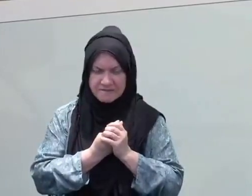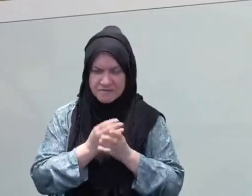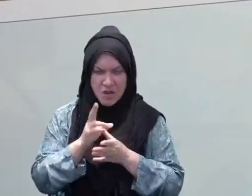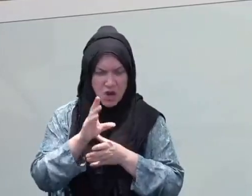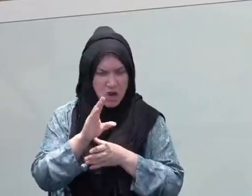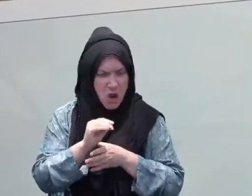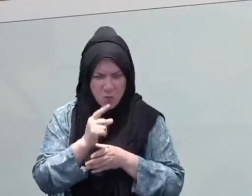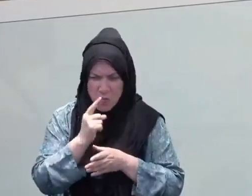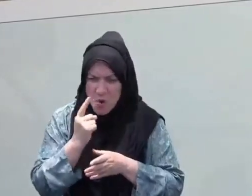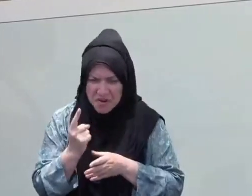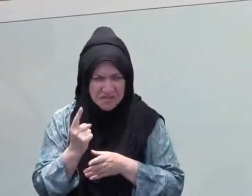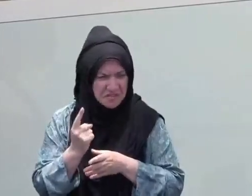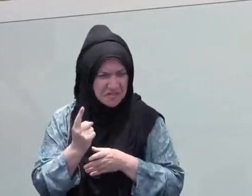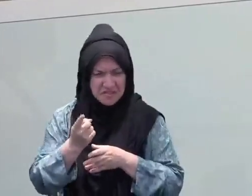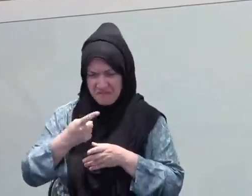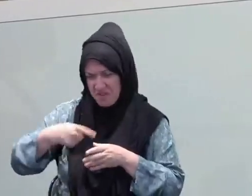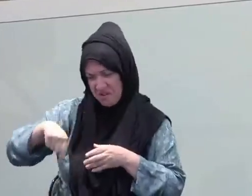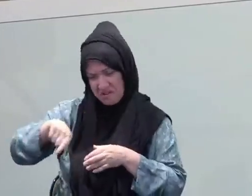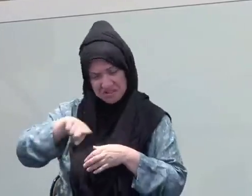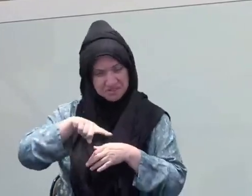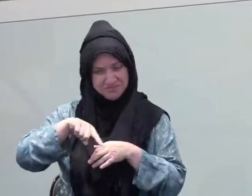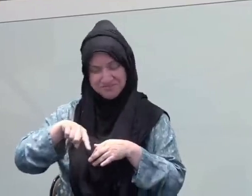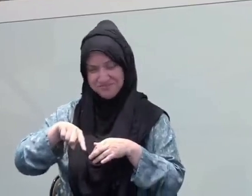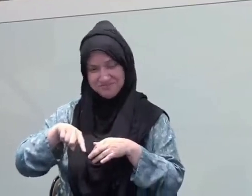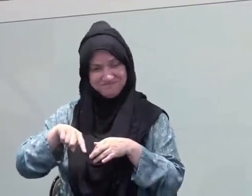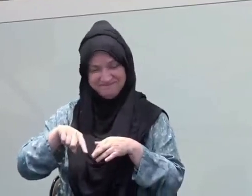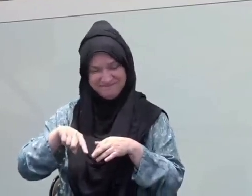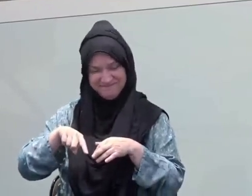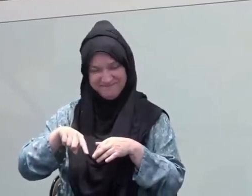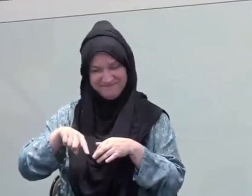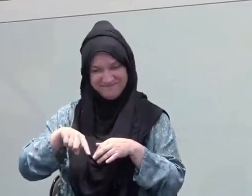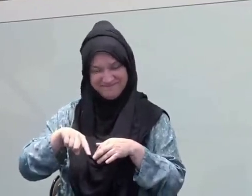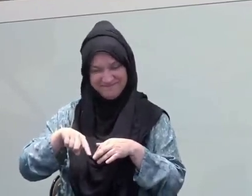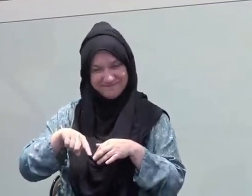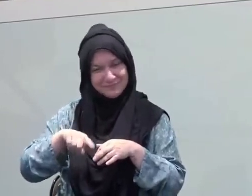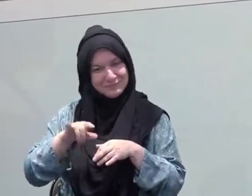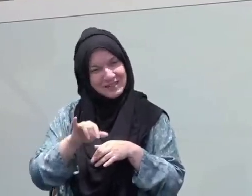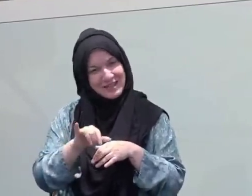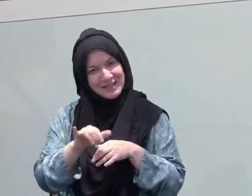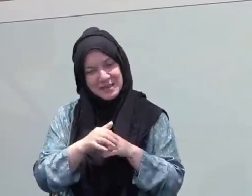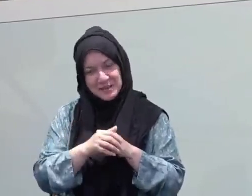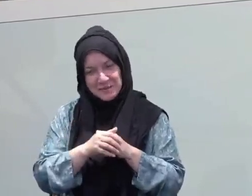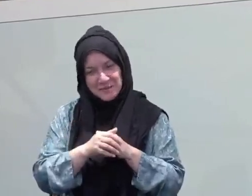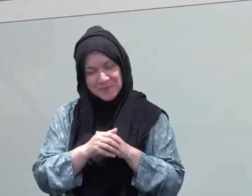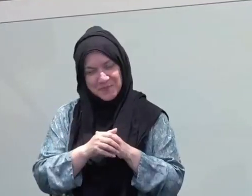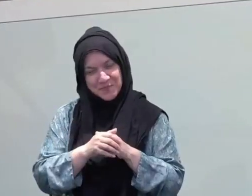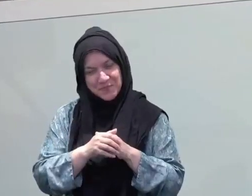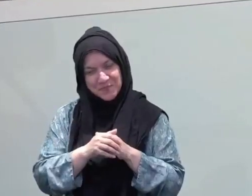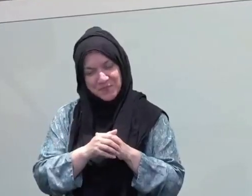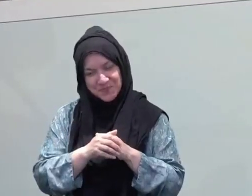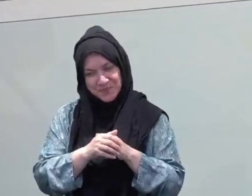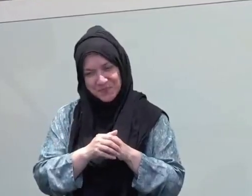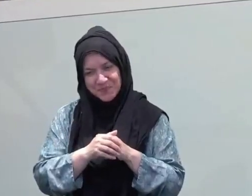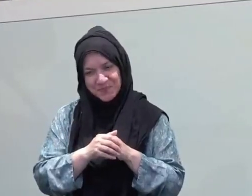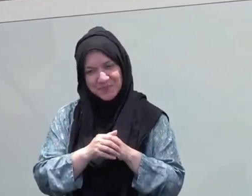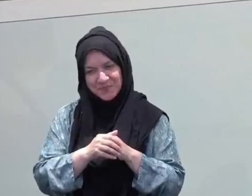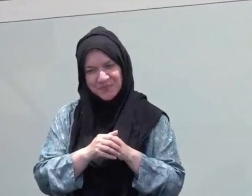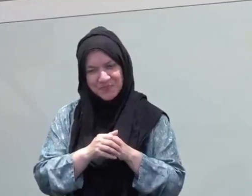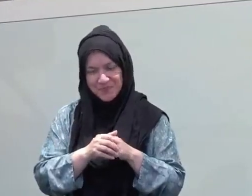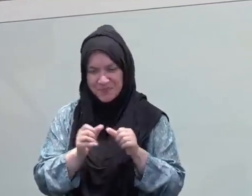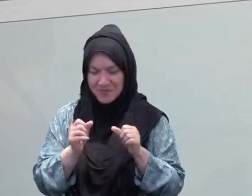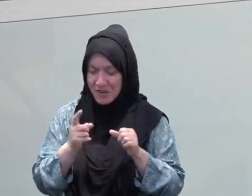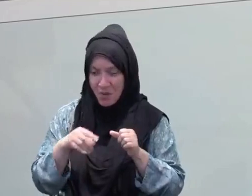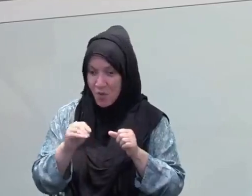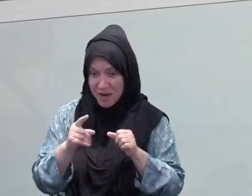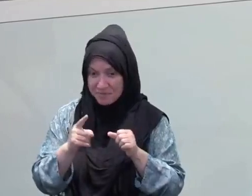of us would dare in yajra no one of us would have the jura' no one of us would dare that the hilal of Ramadan